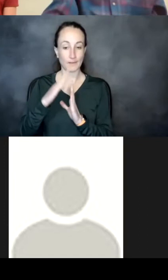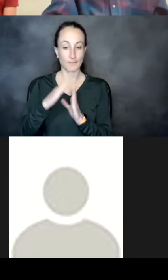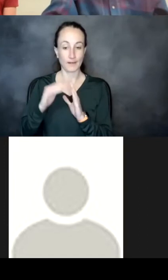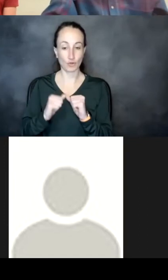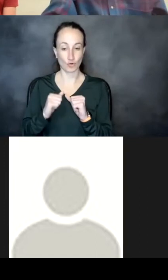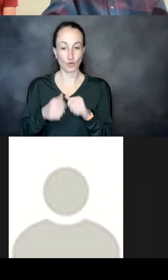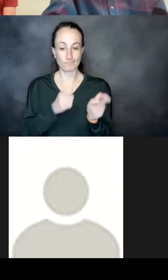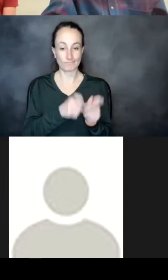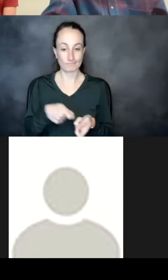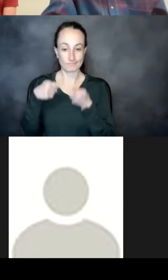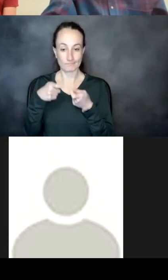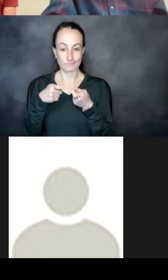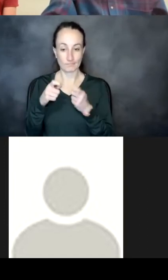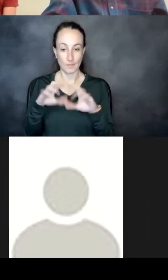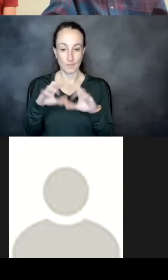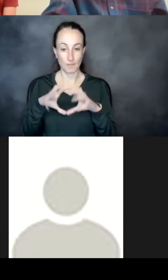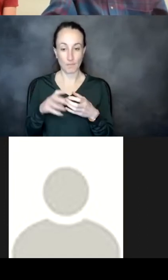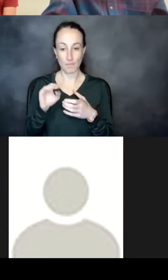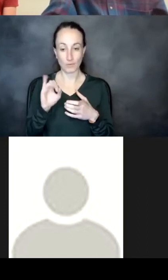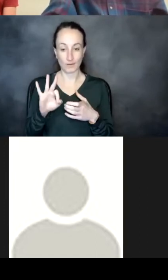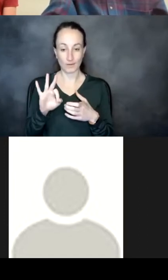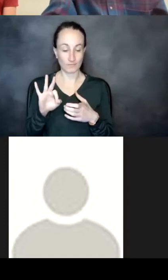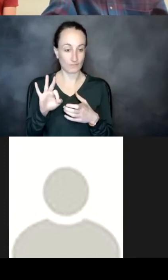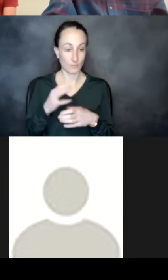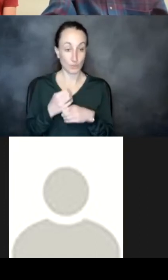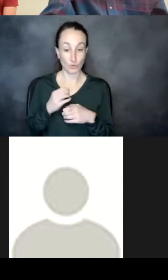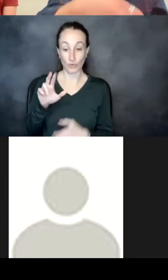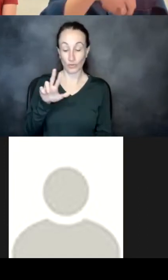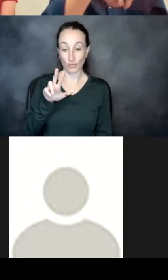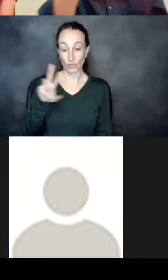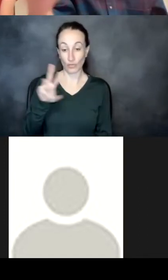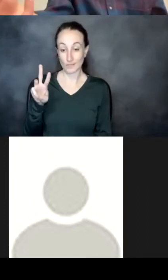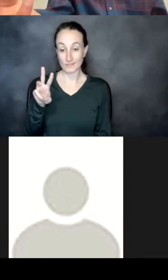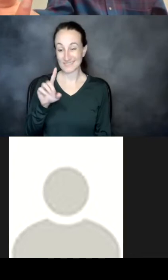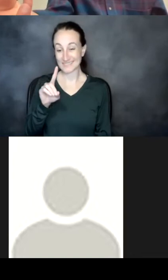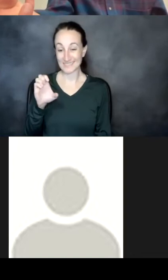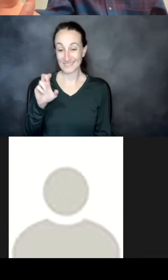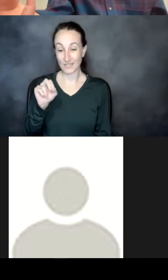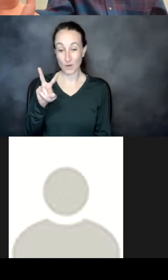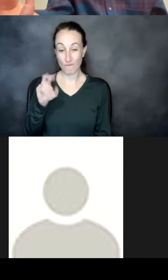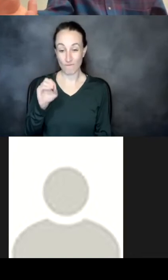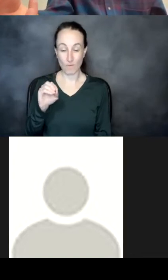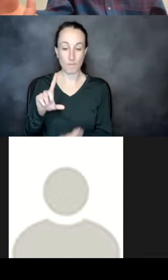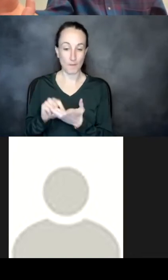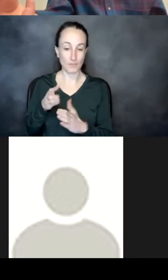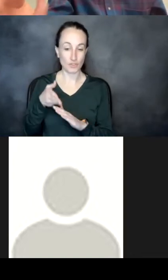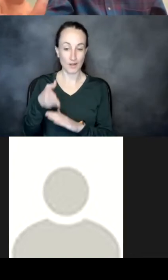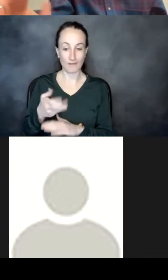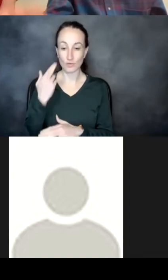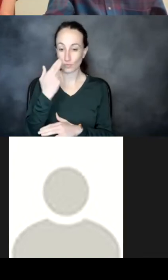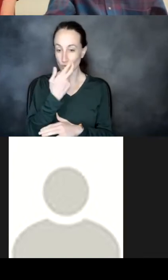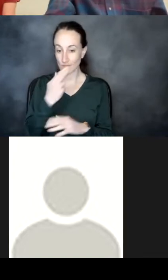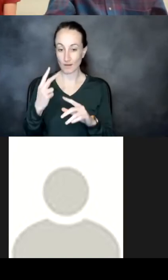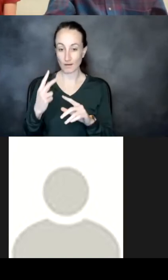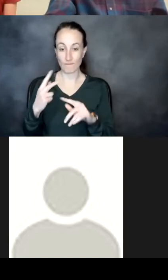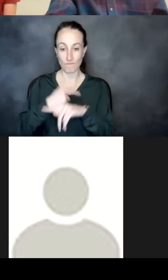and so what we did here is we took 36 de novo proteins uh published after the rosetta fold training set procurement